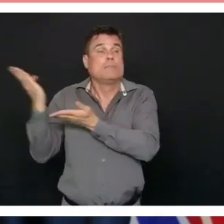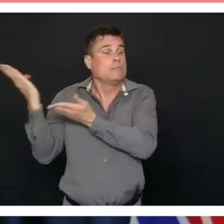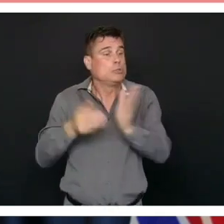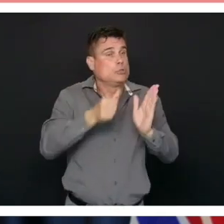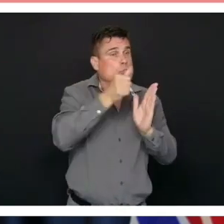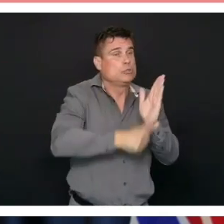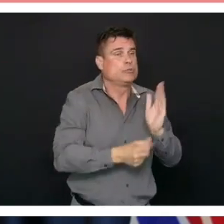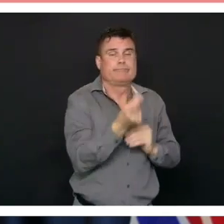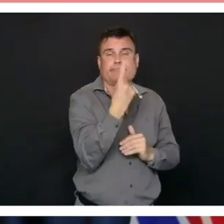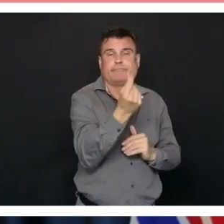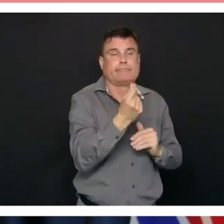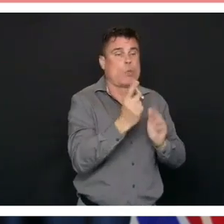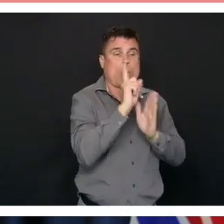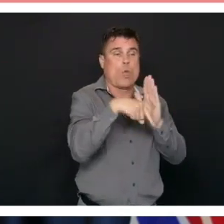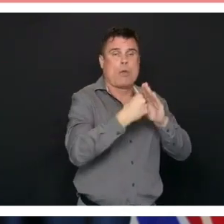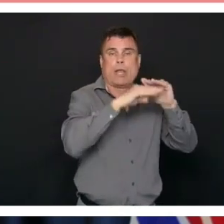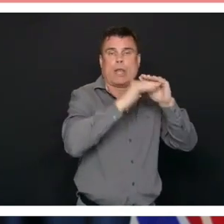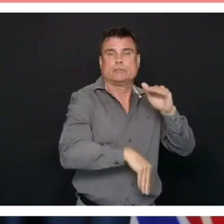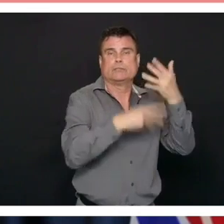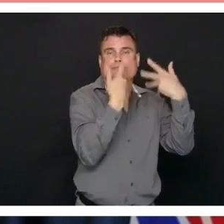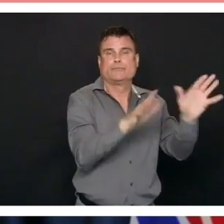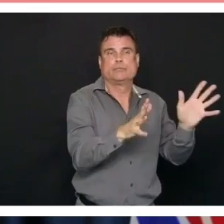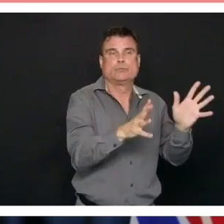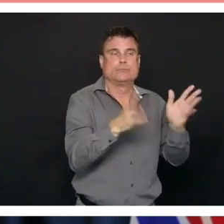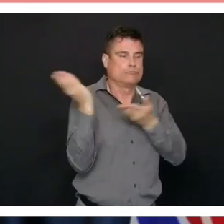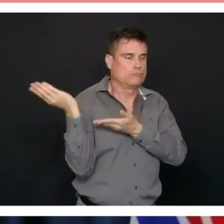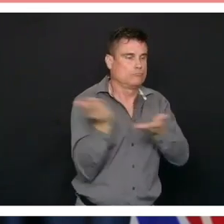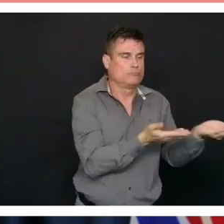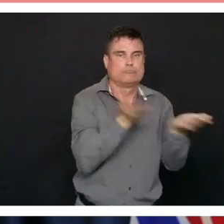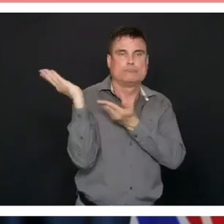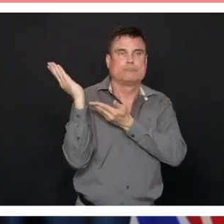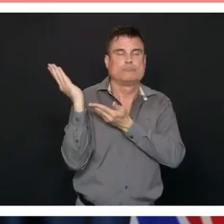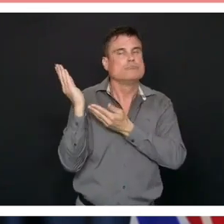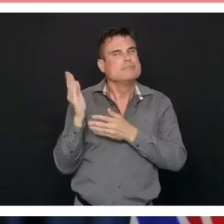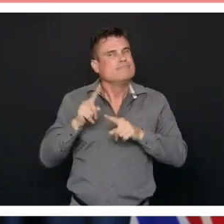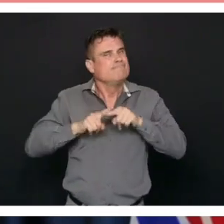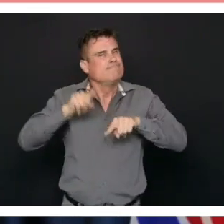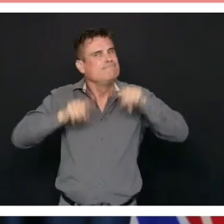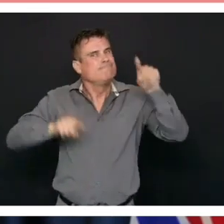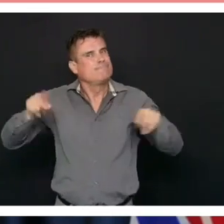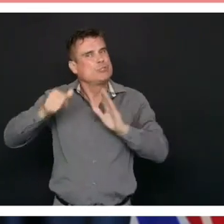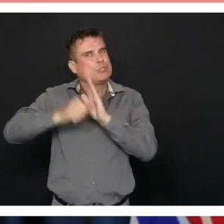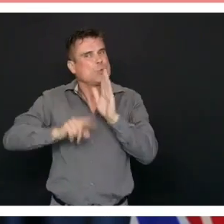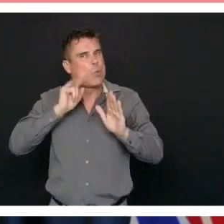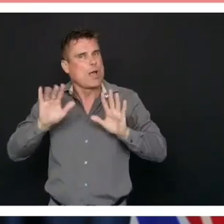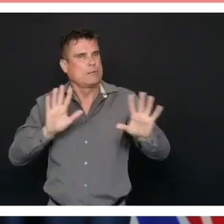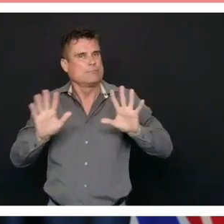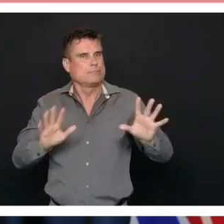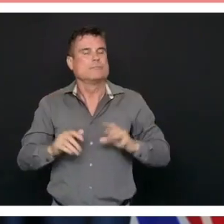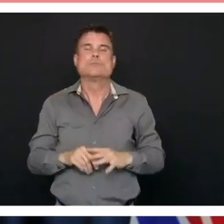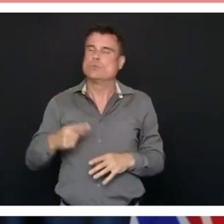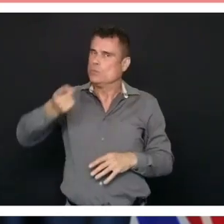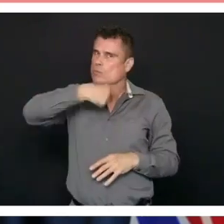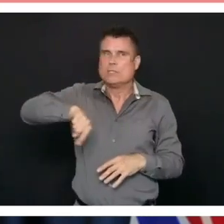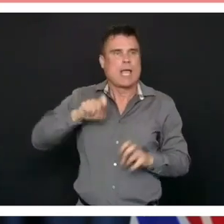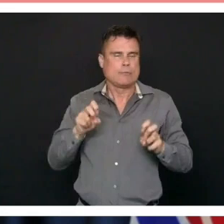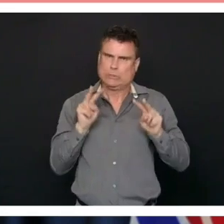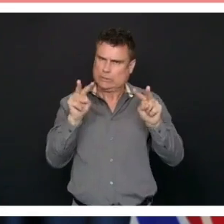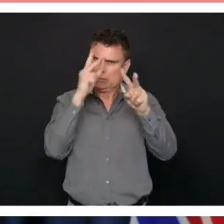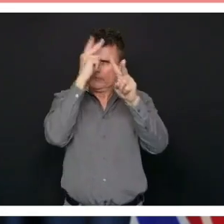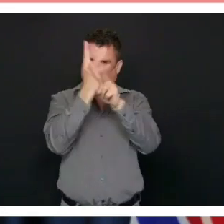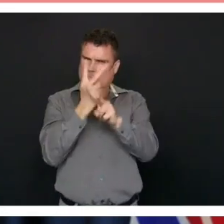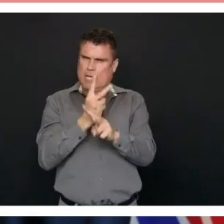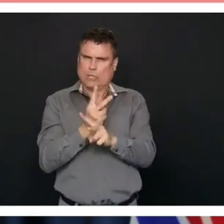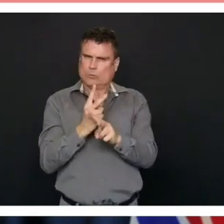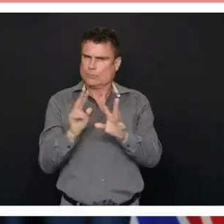There's no, in our processes, there's no gaming of the stats. We need to do all kinds of surgeries. Day surgeries, of course, but